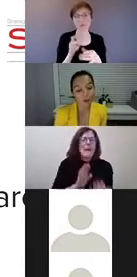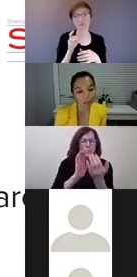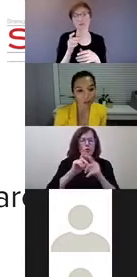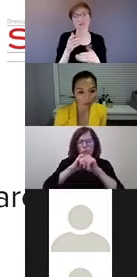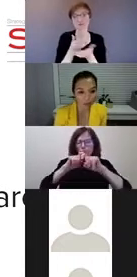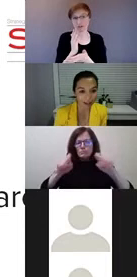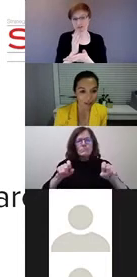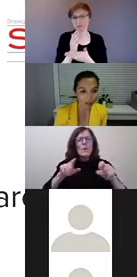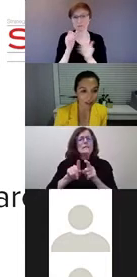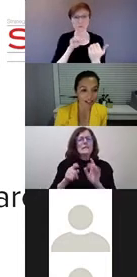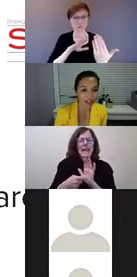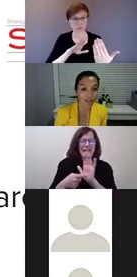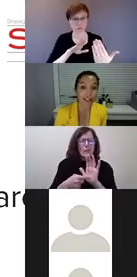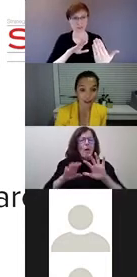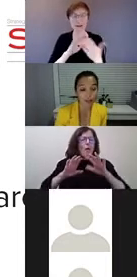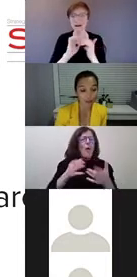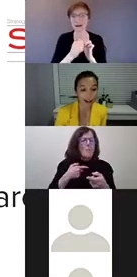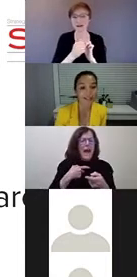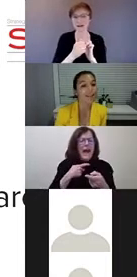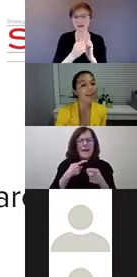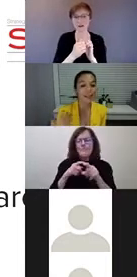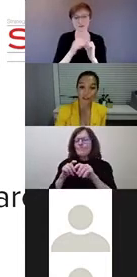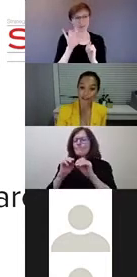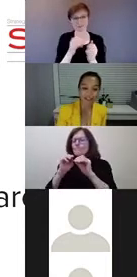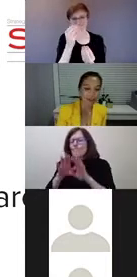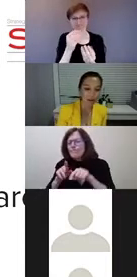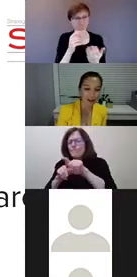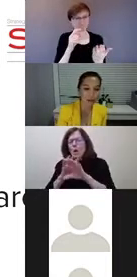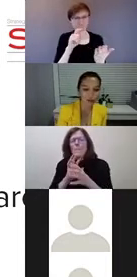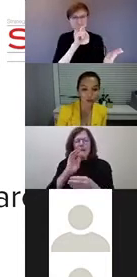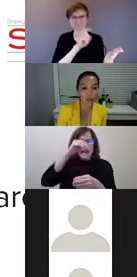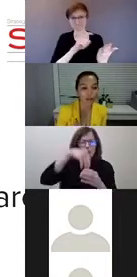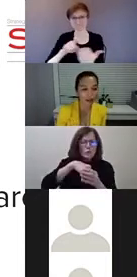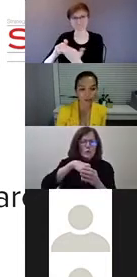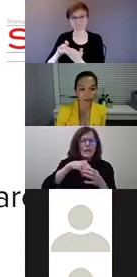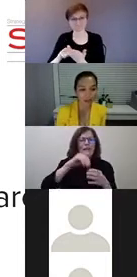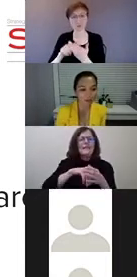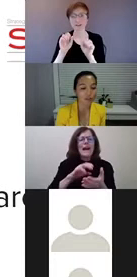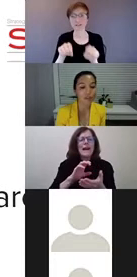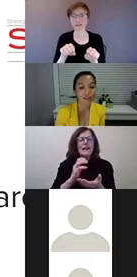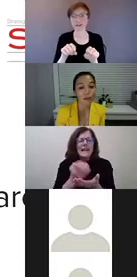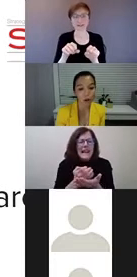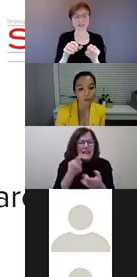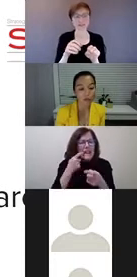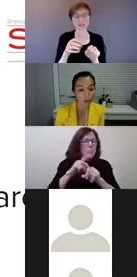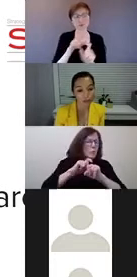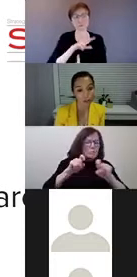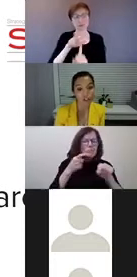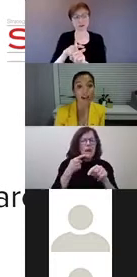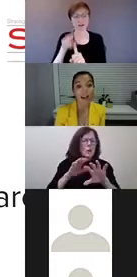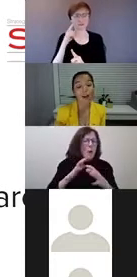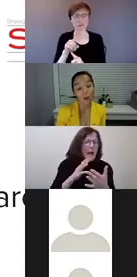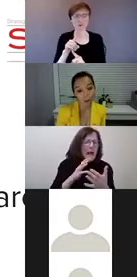of how we could apply those indicators into the practice, into the clinical practice of what we do in health and rehab services, but also in